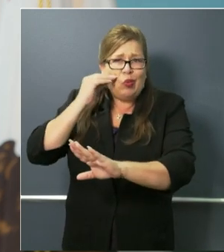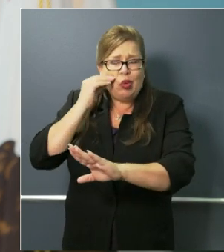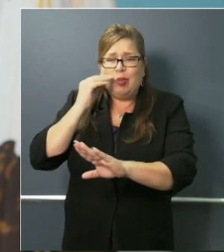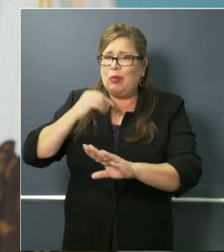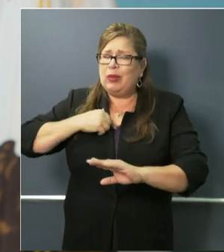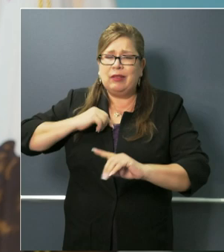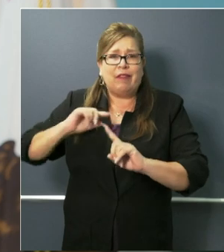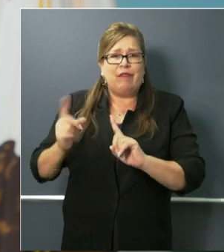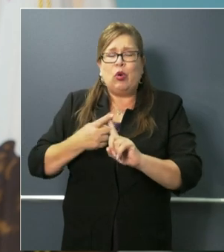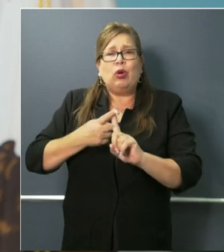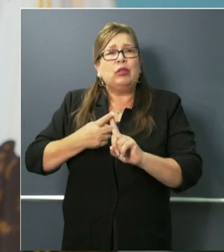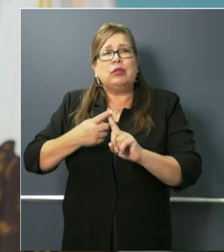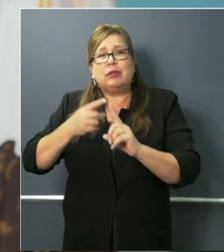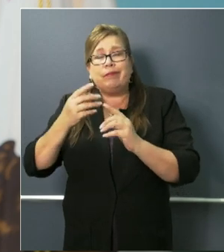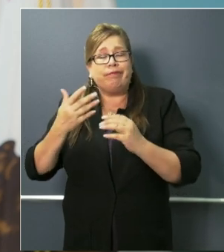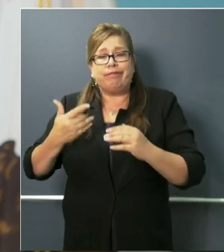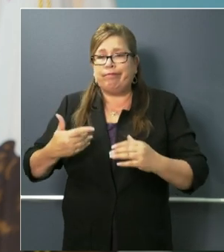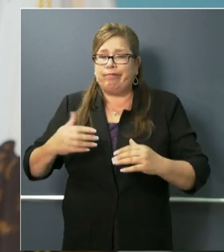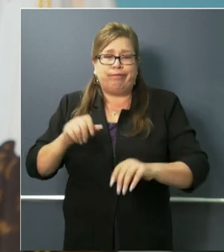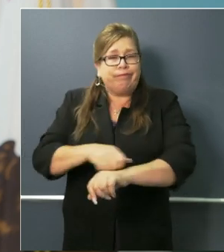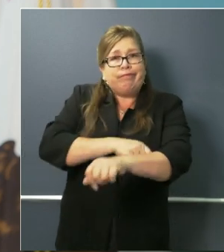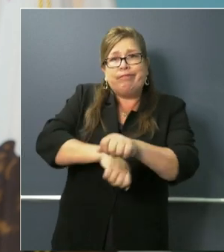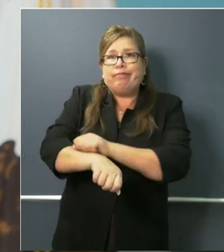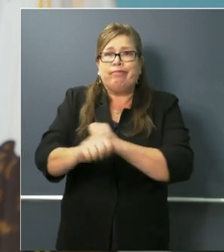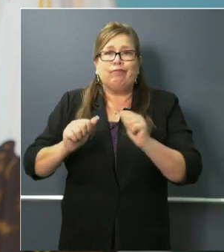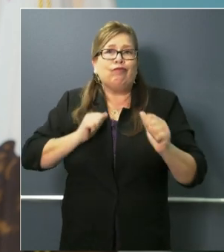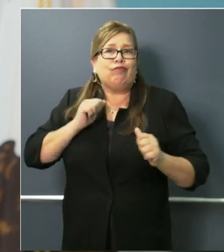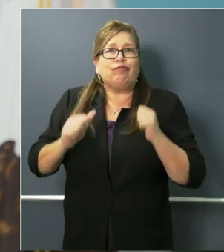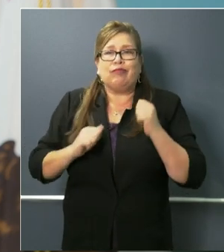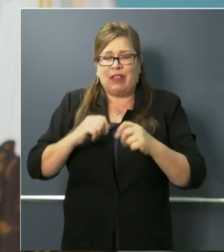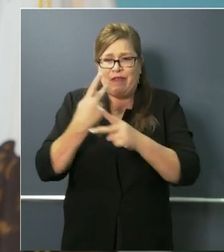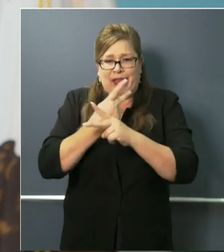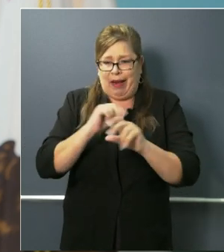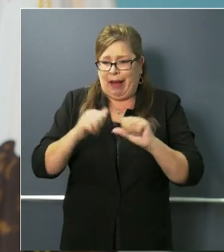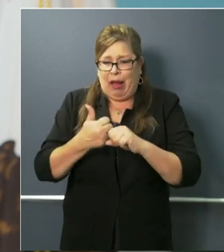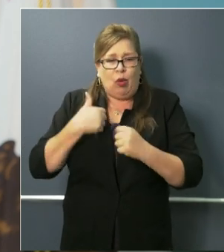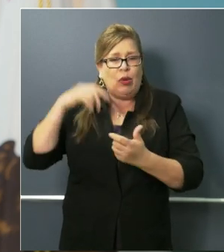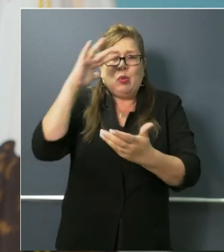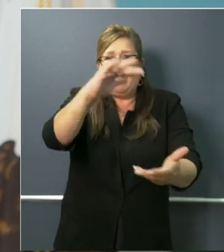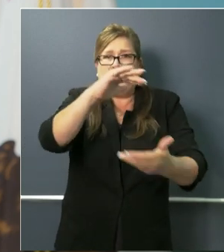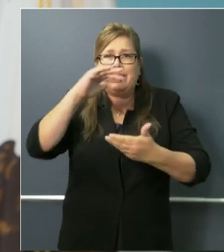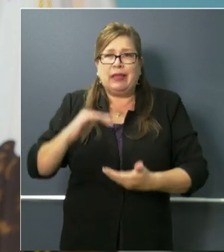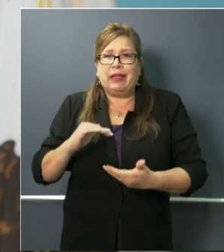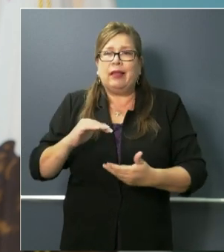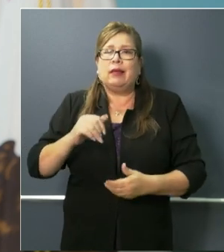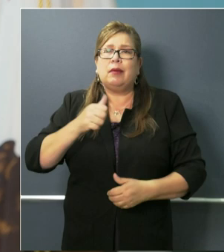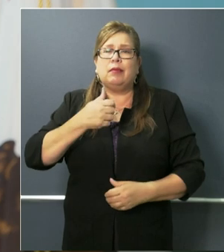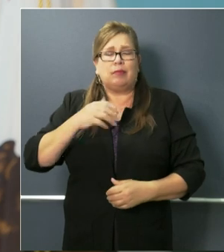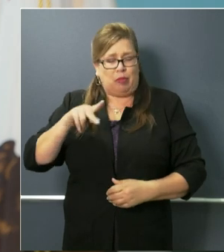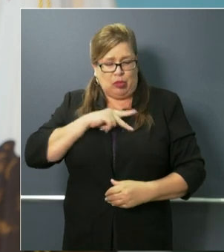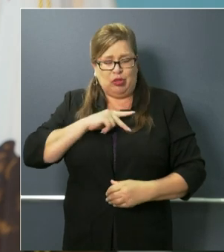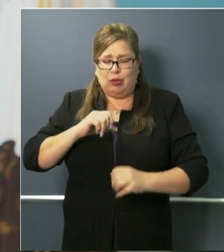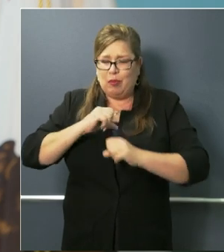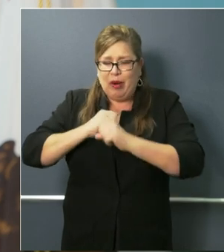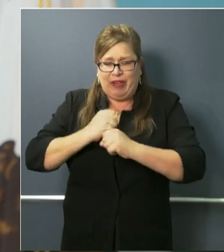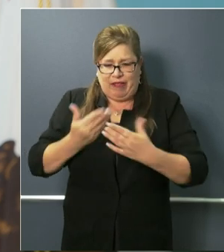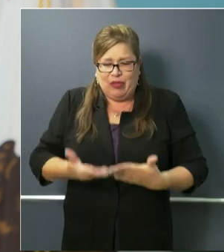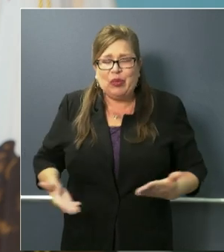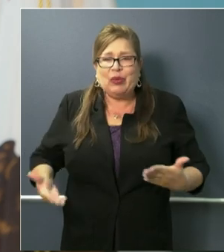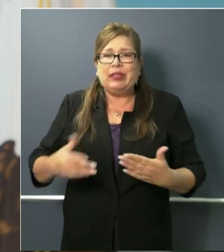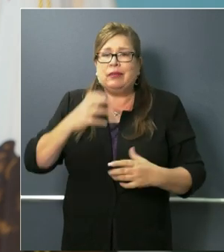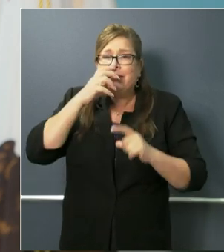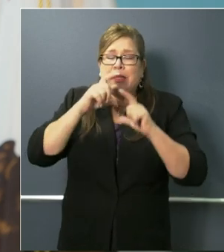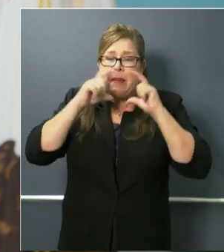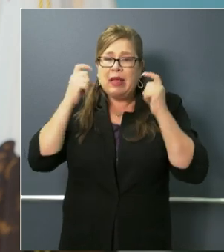we've stepped up in terms of meeting the moment, in terms of PPE and doing more to be resourceful and maintain a resourceful mindset on